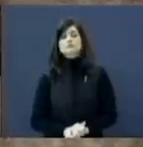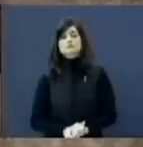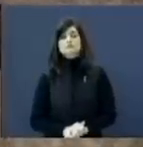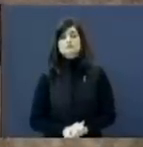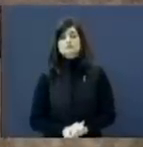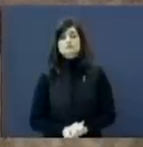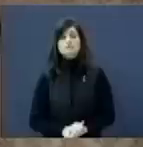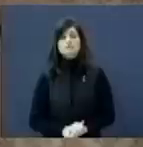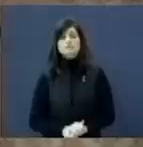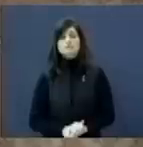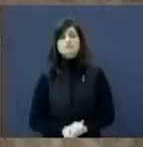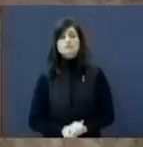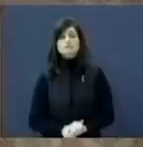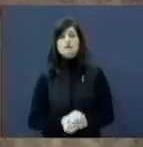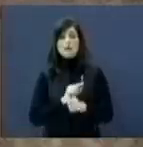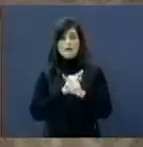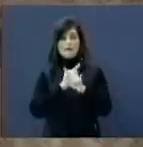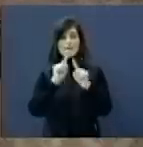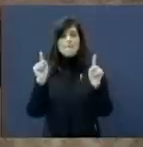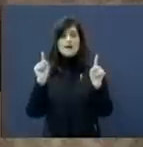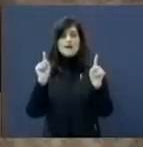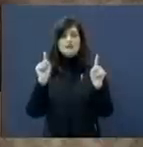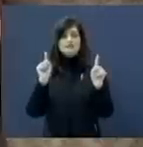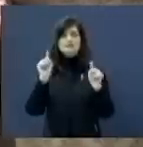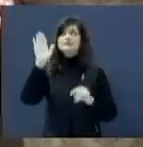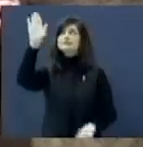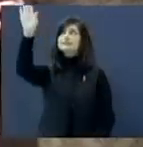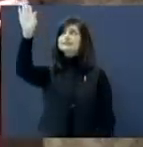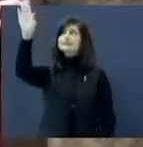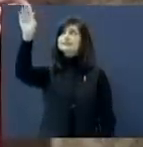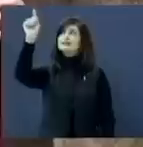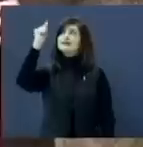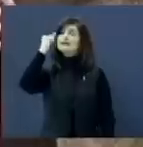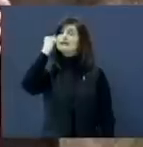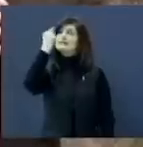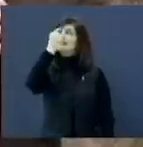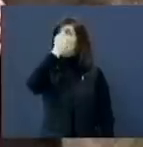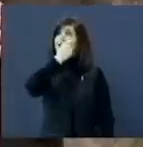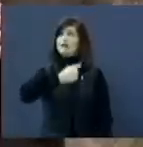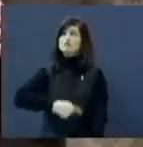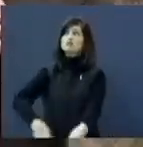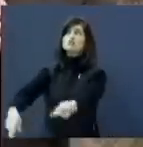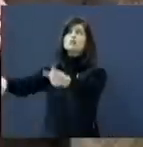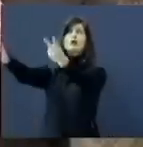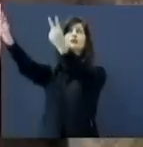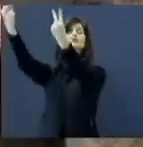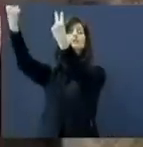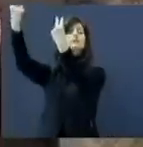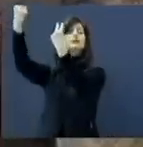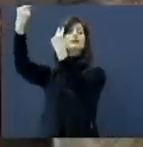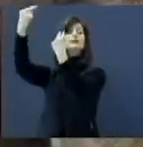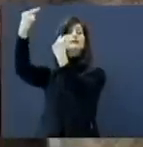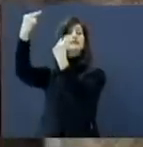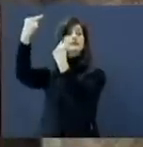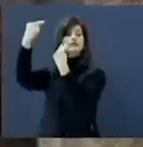And yet his eyes they're watching me